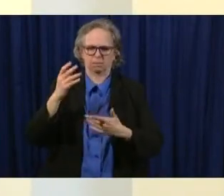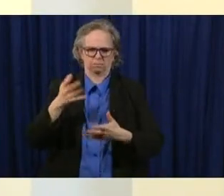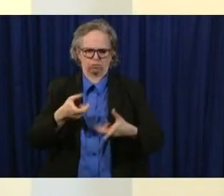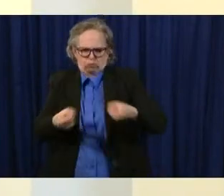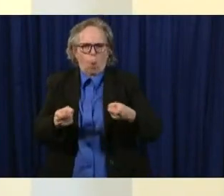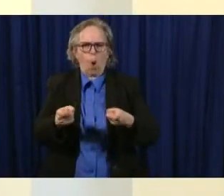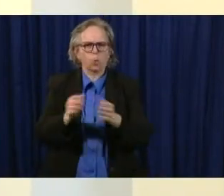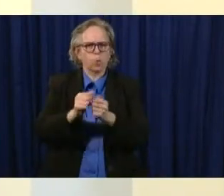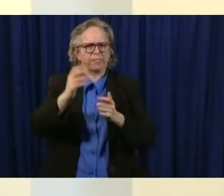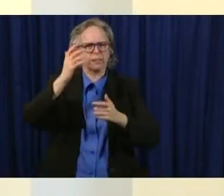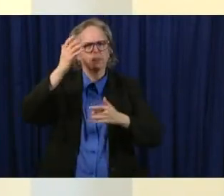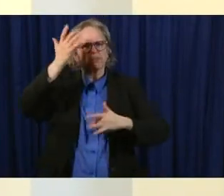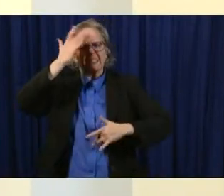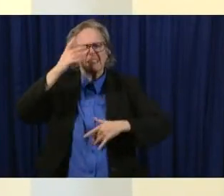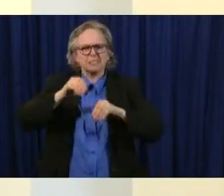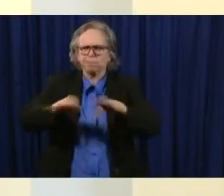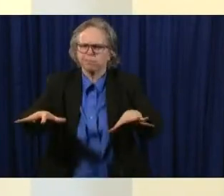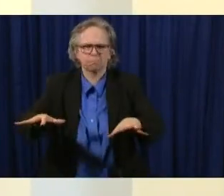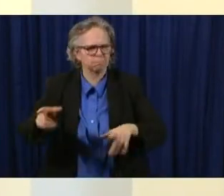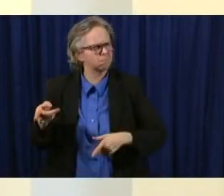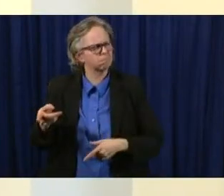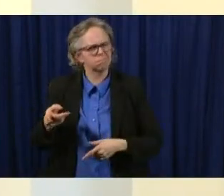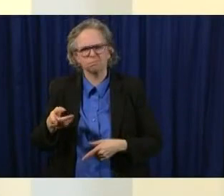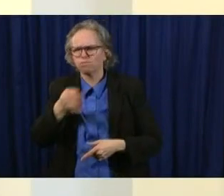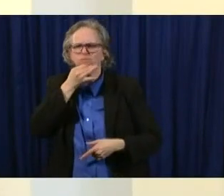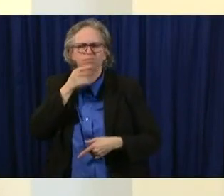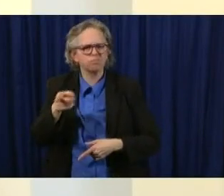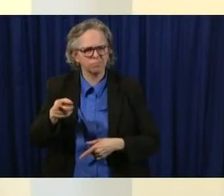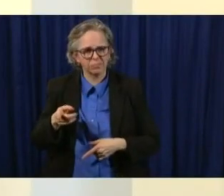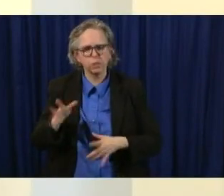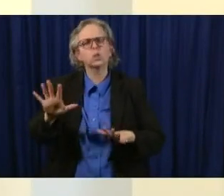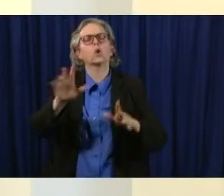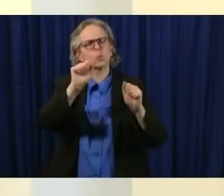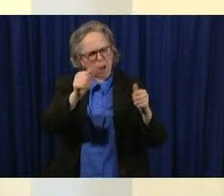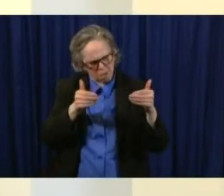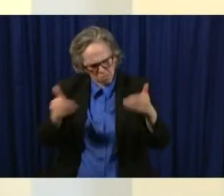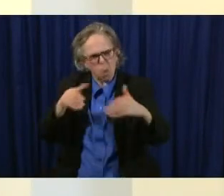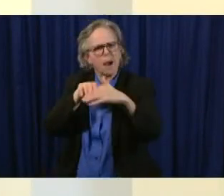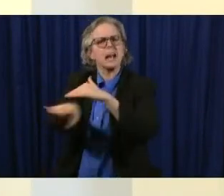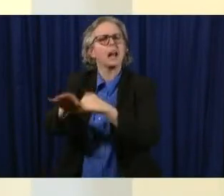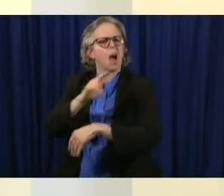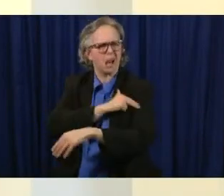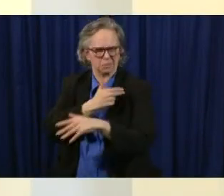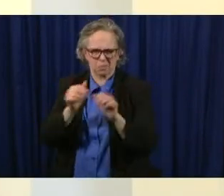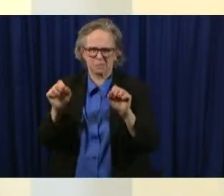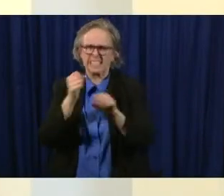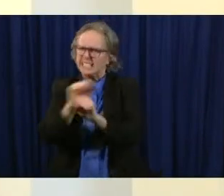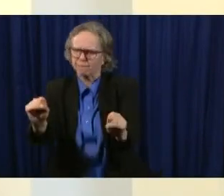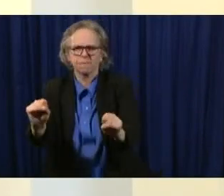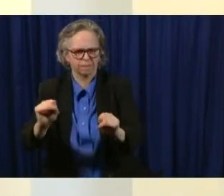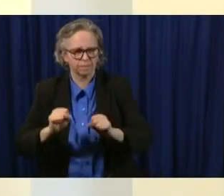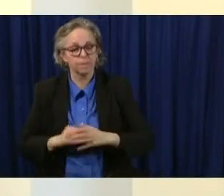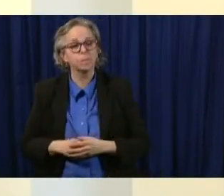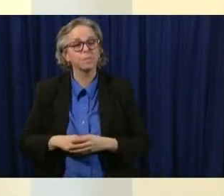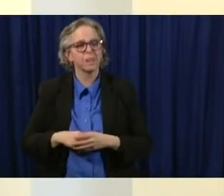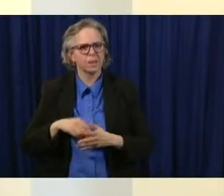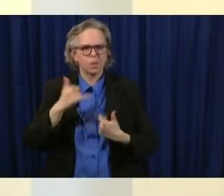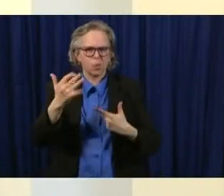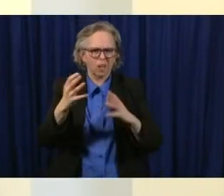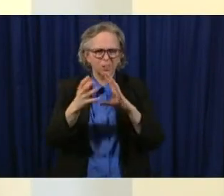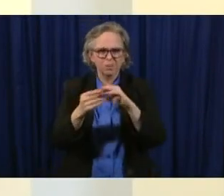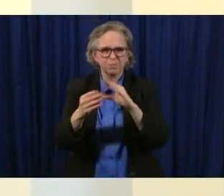nursing homes to hospitals um but i want to talk about the providers for a second i read a very sad story today